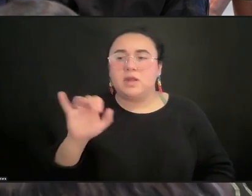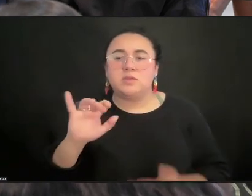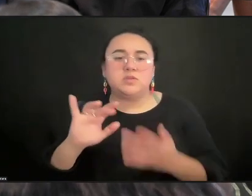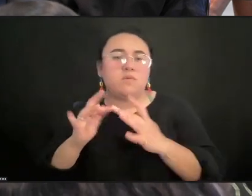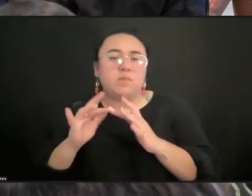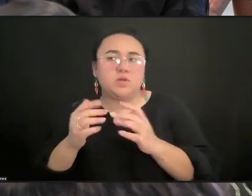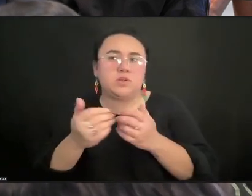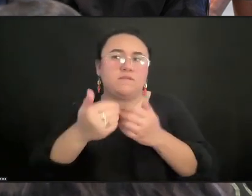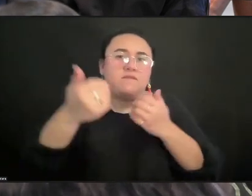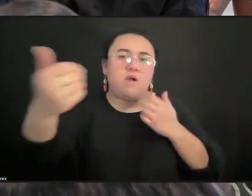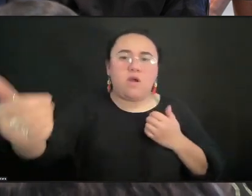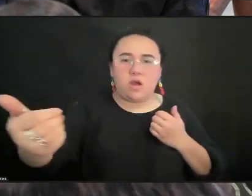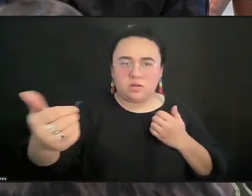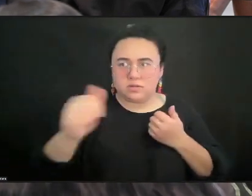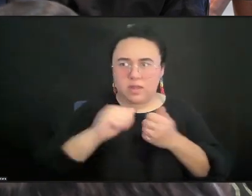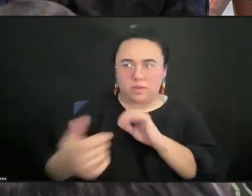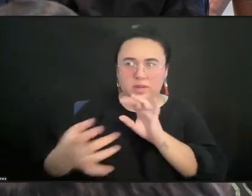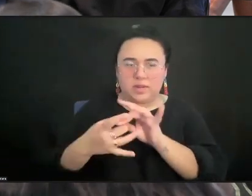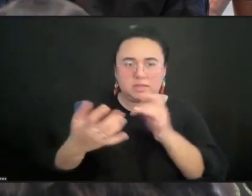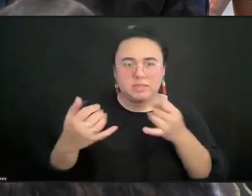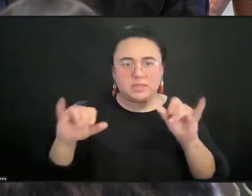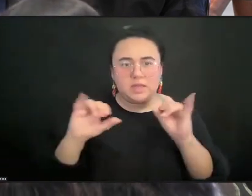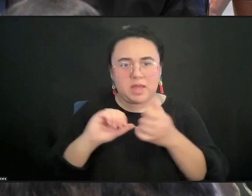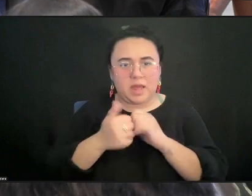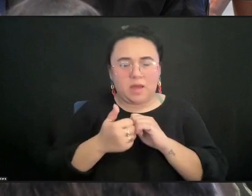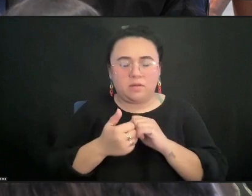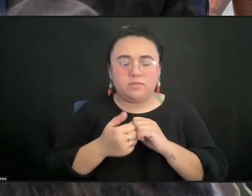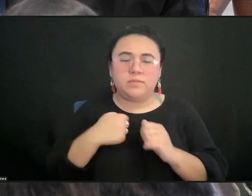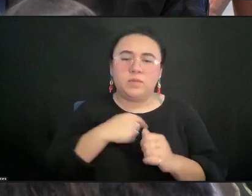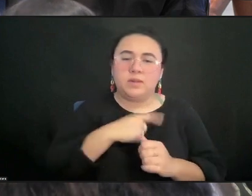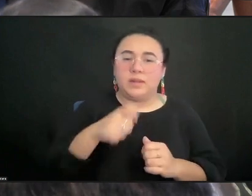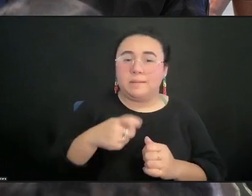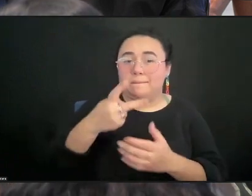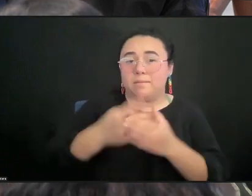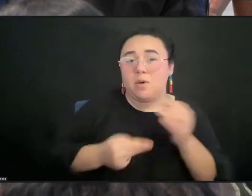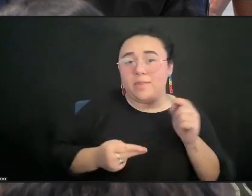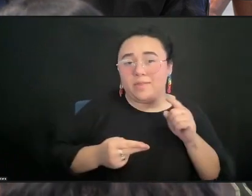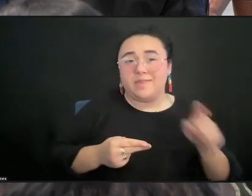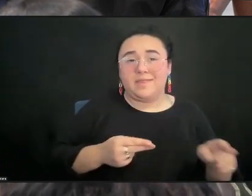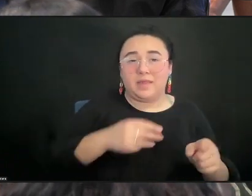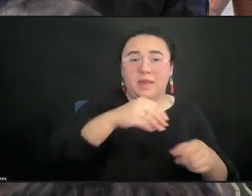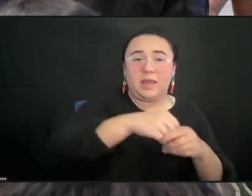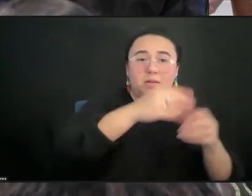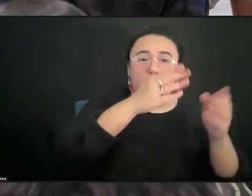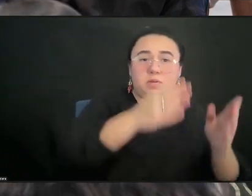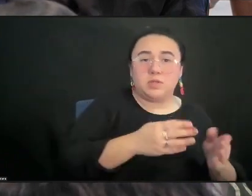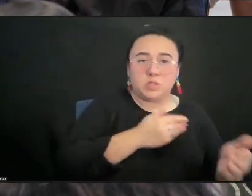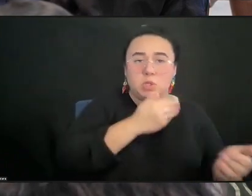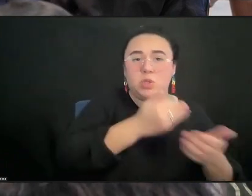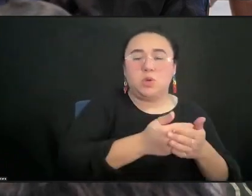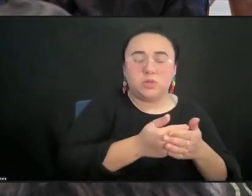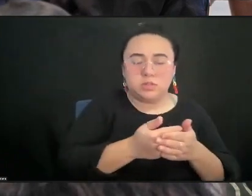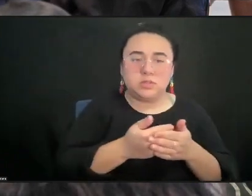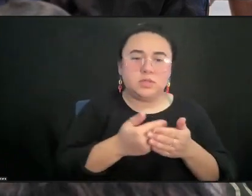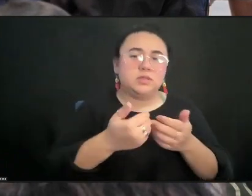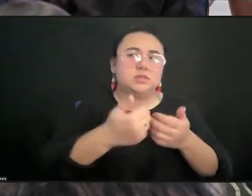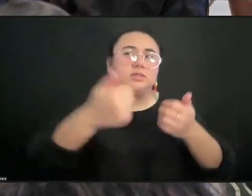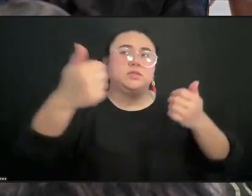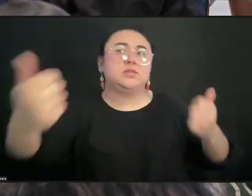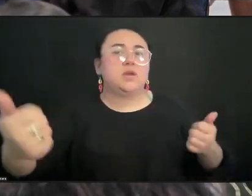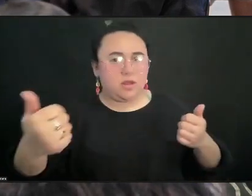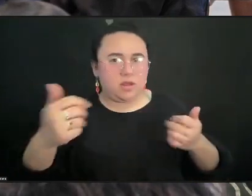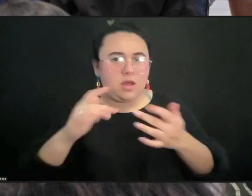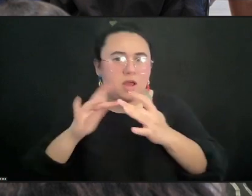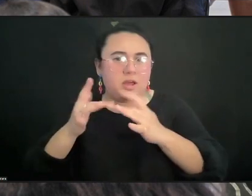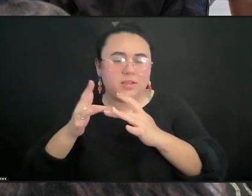how you all think about that and not think of it as these are problems or we can't bring artists here, but it's an opportunity